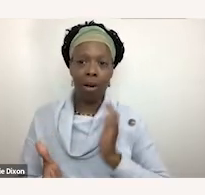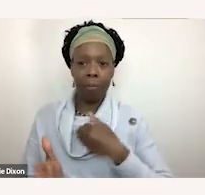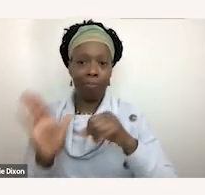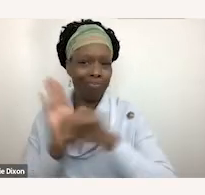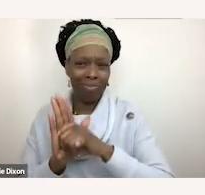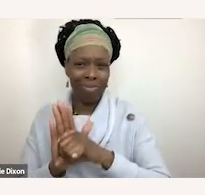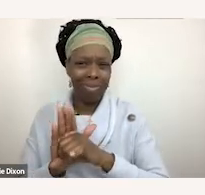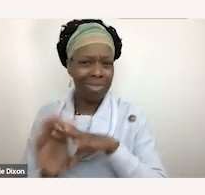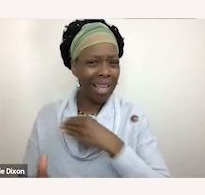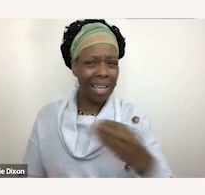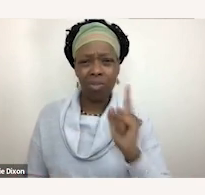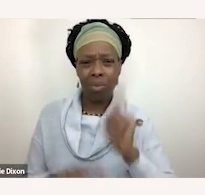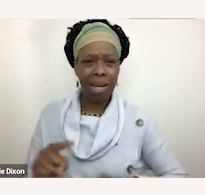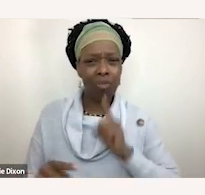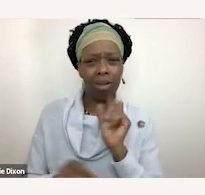know?